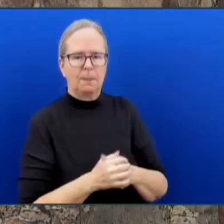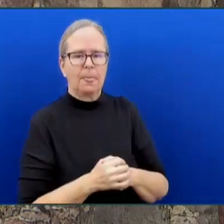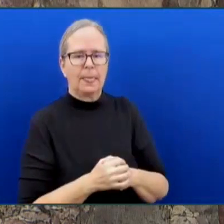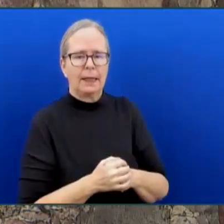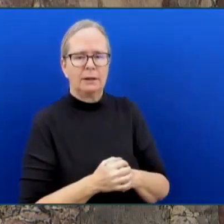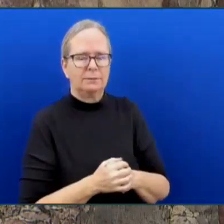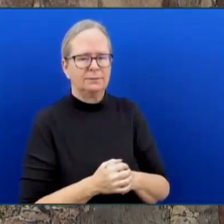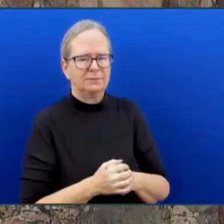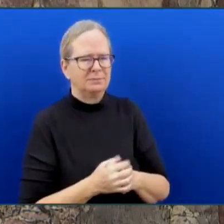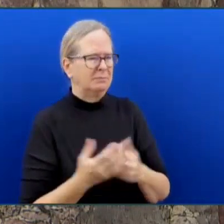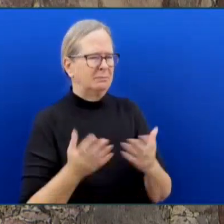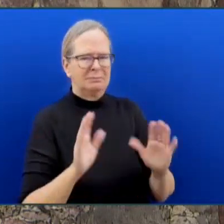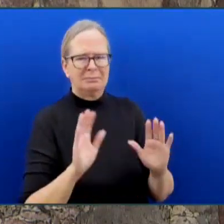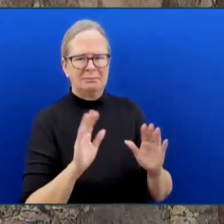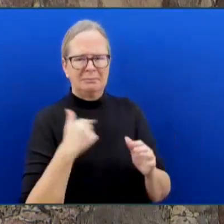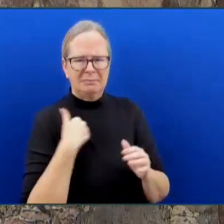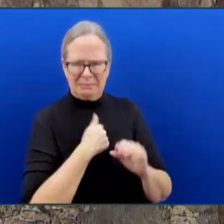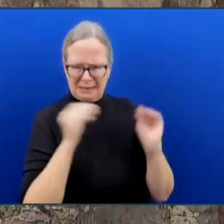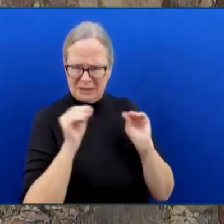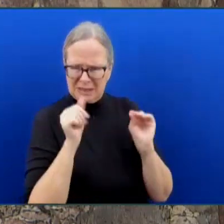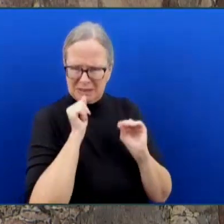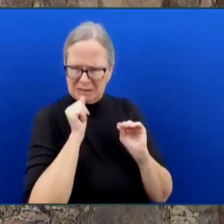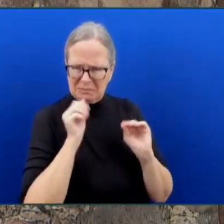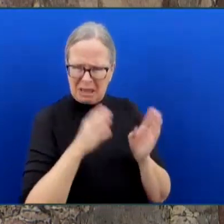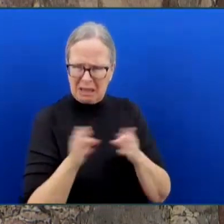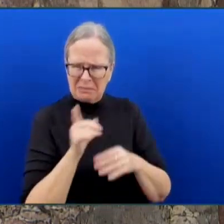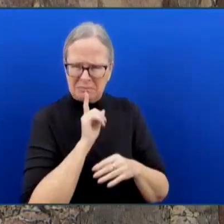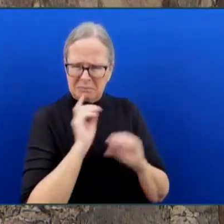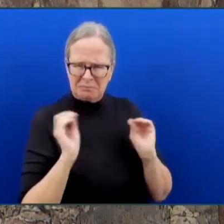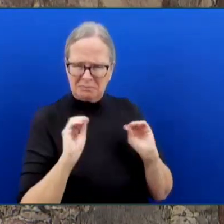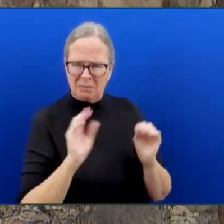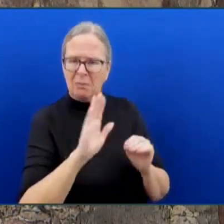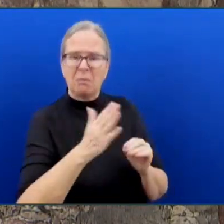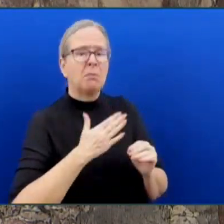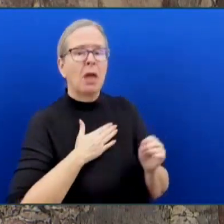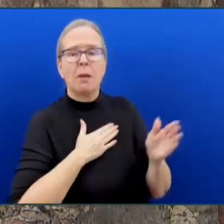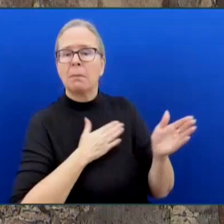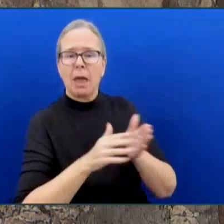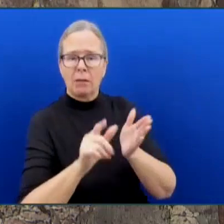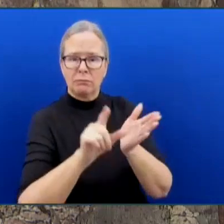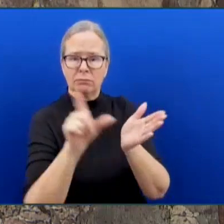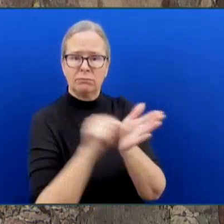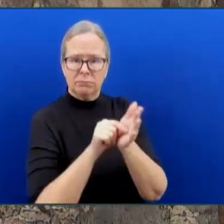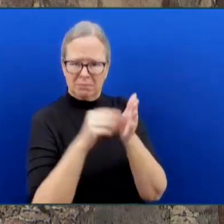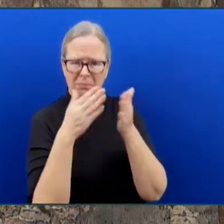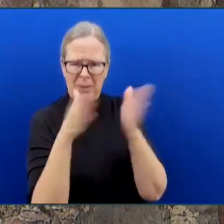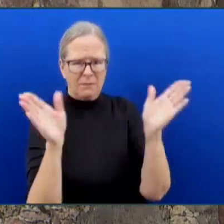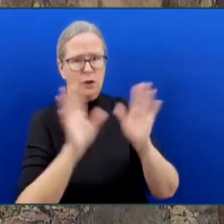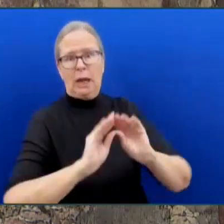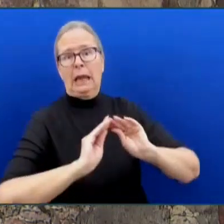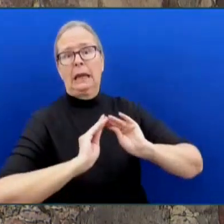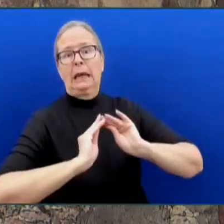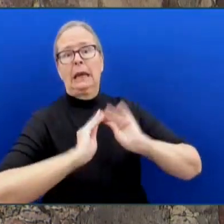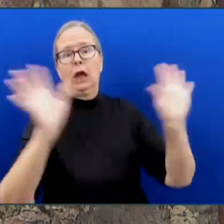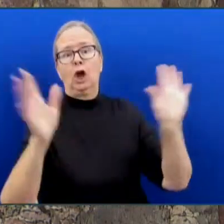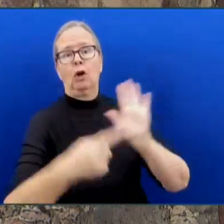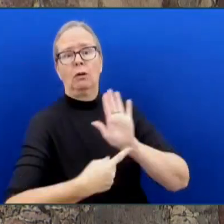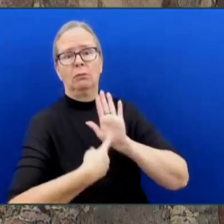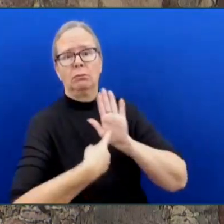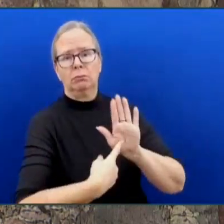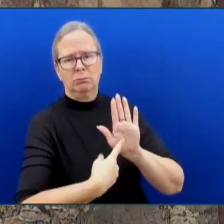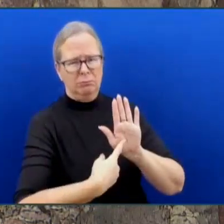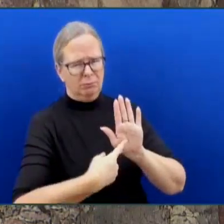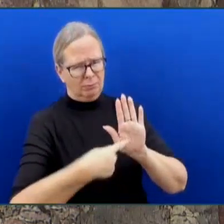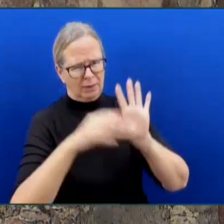have a very open and public plan to meet our climate targets in British Columbia to the benefit of British Columbians,